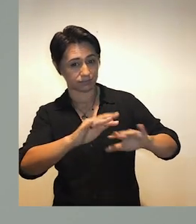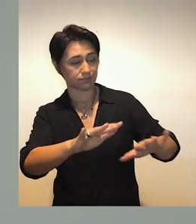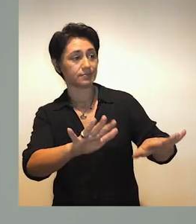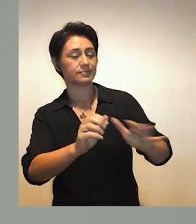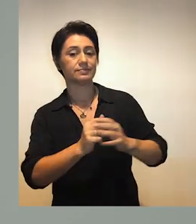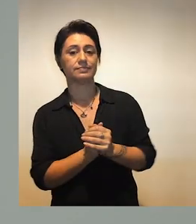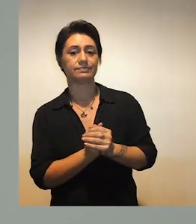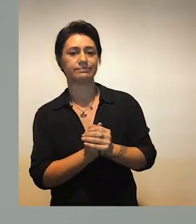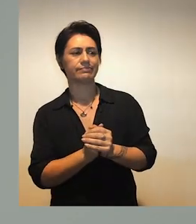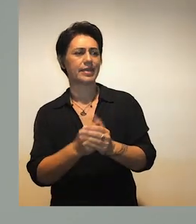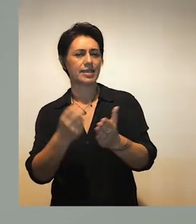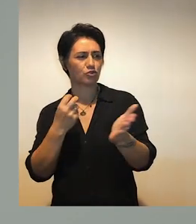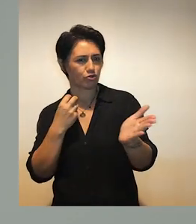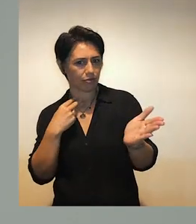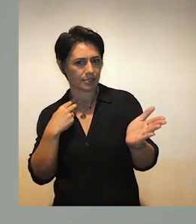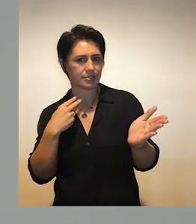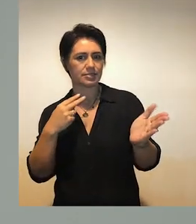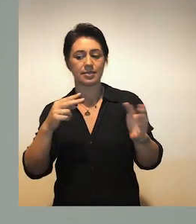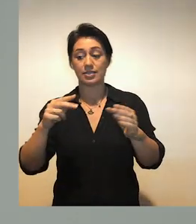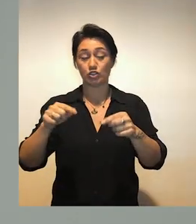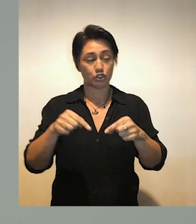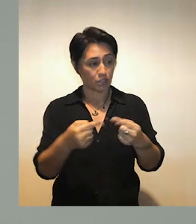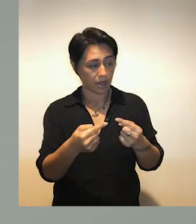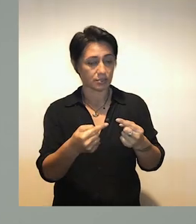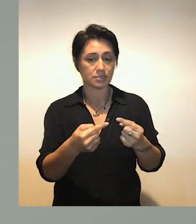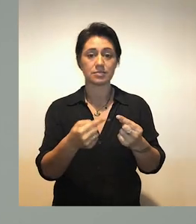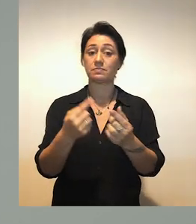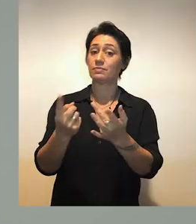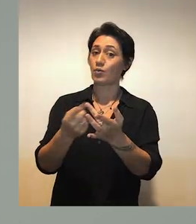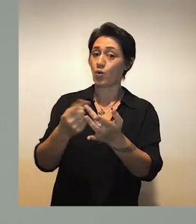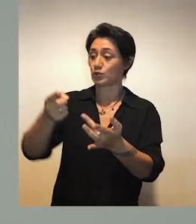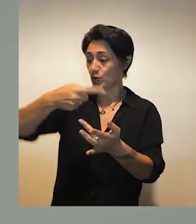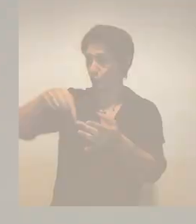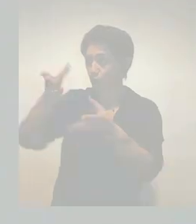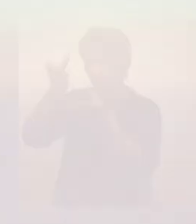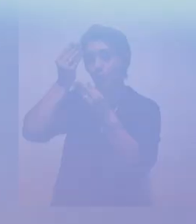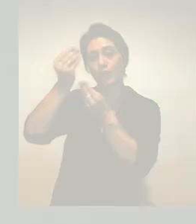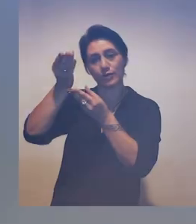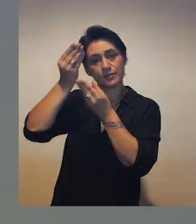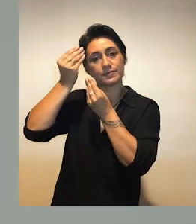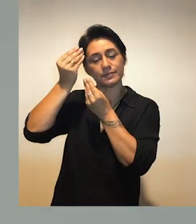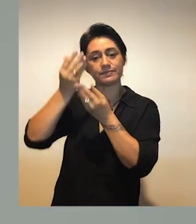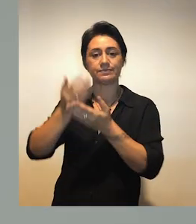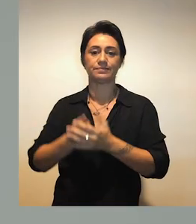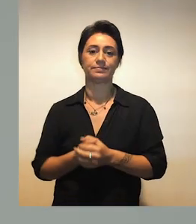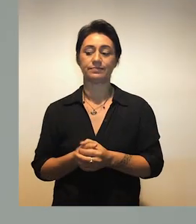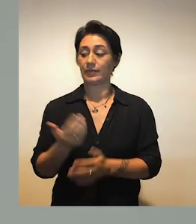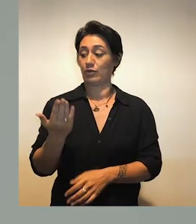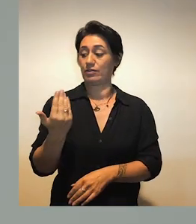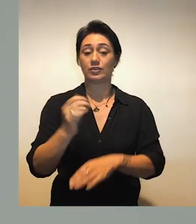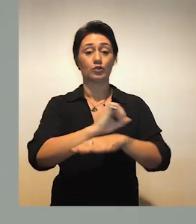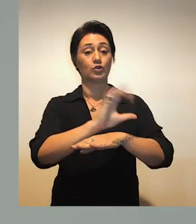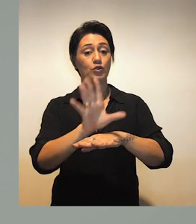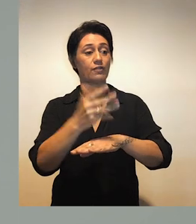with its threats and its challenges but also with its lessons for us all. Recently the COVID